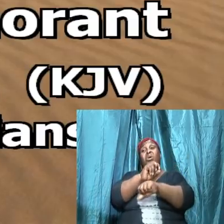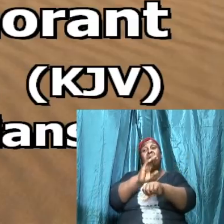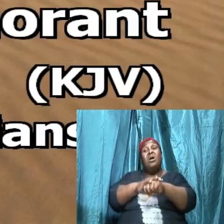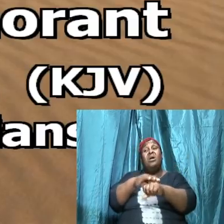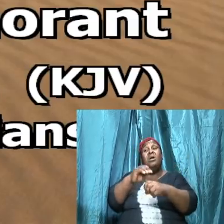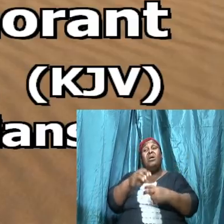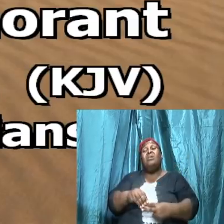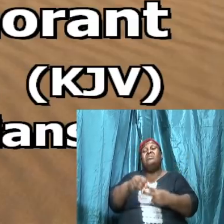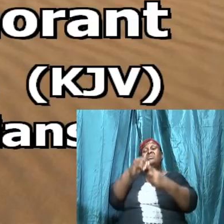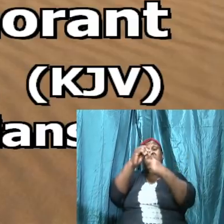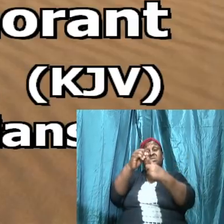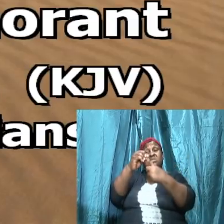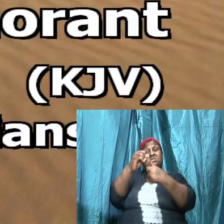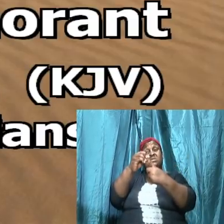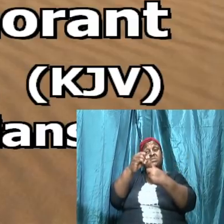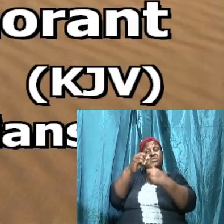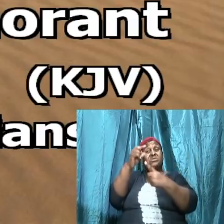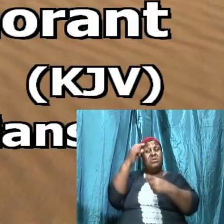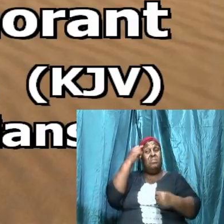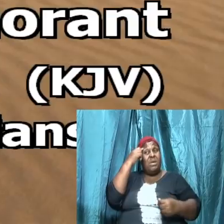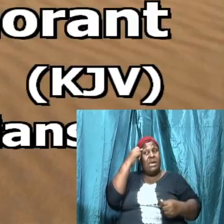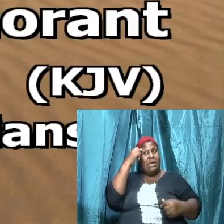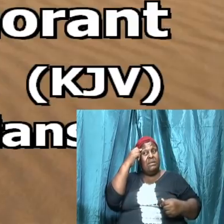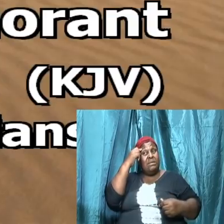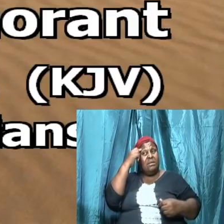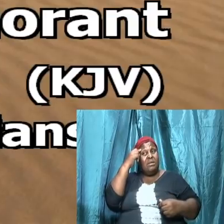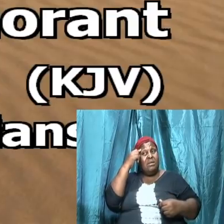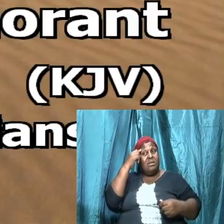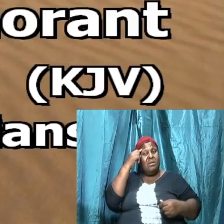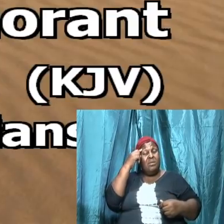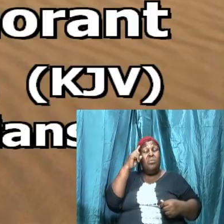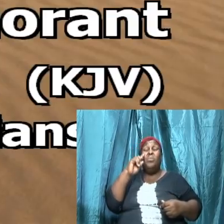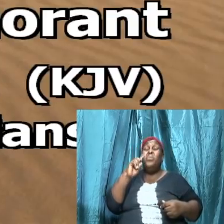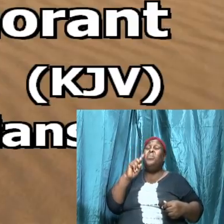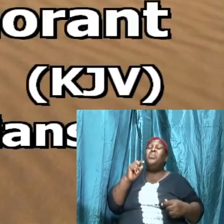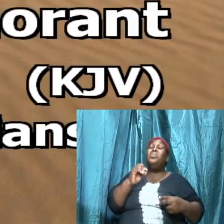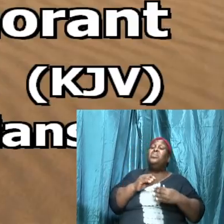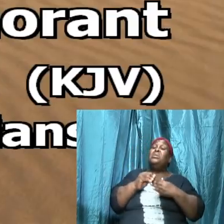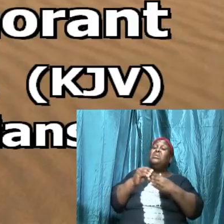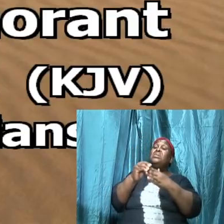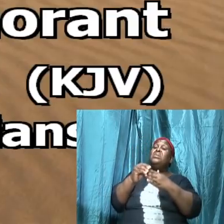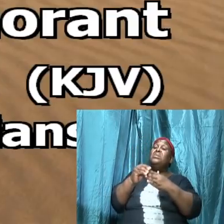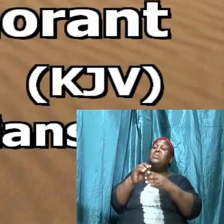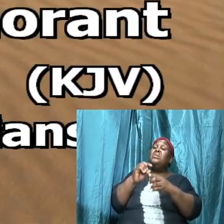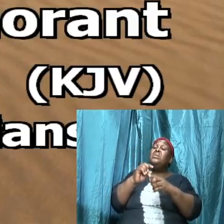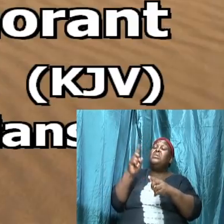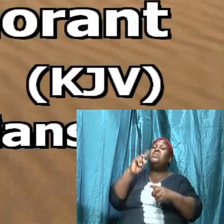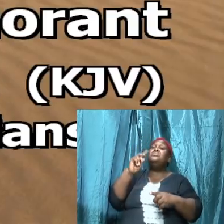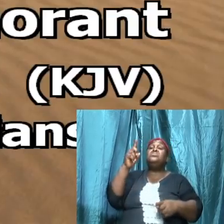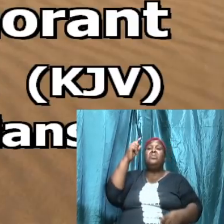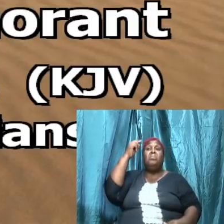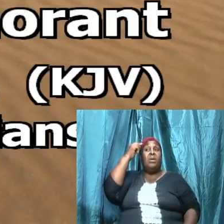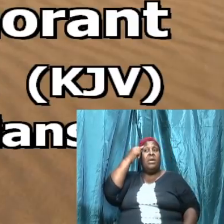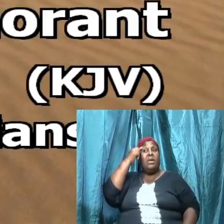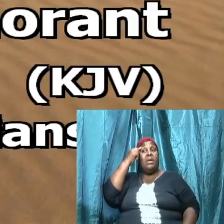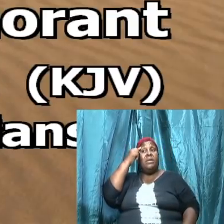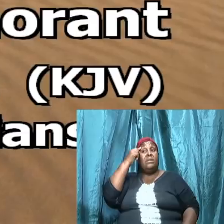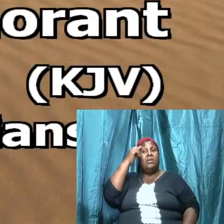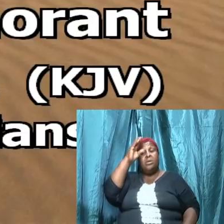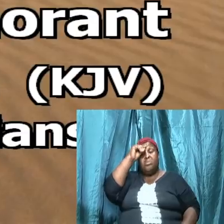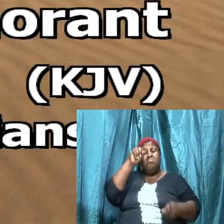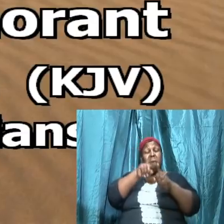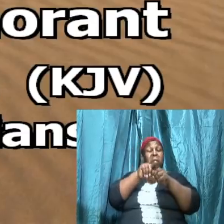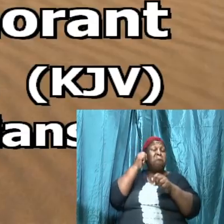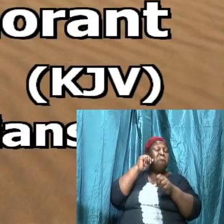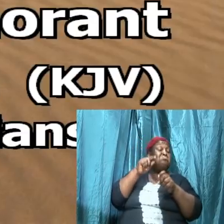particular road and that road where does it lead it leads to the mind brothers and